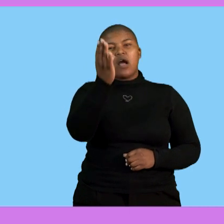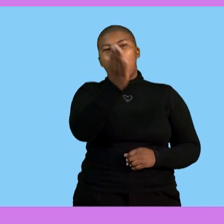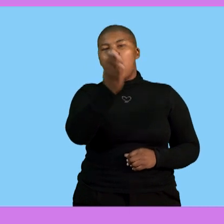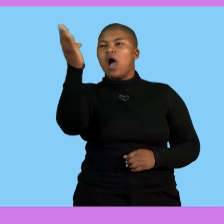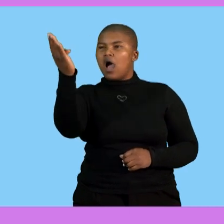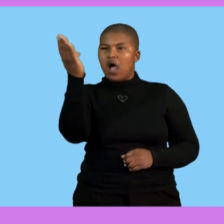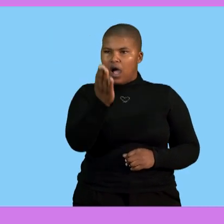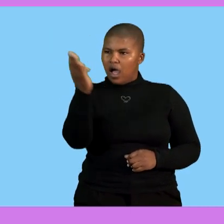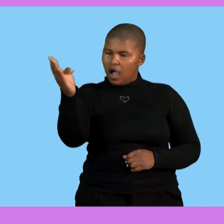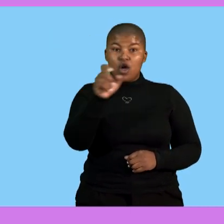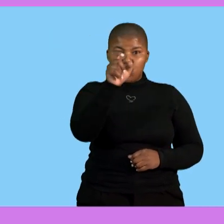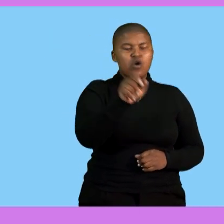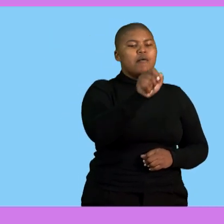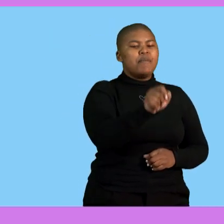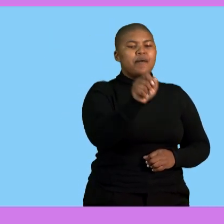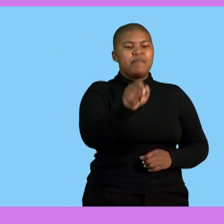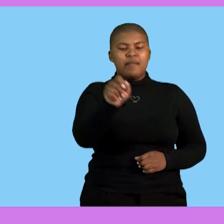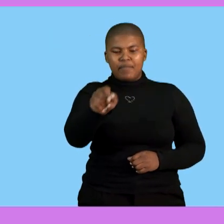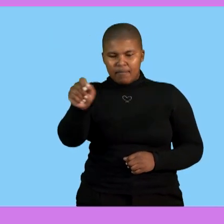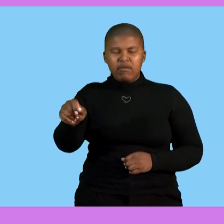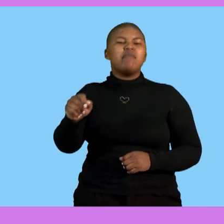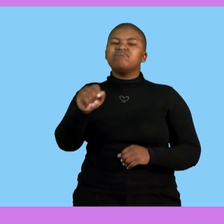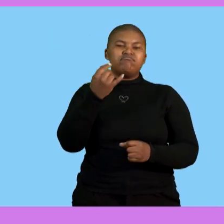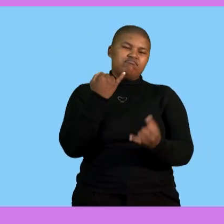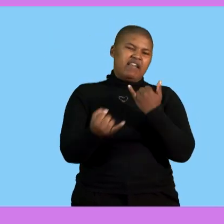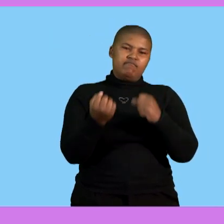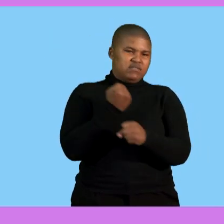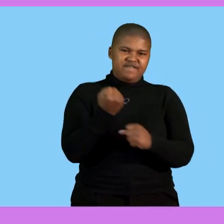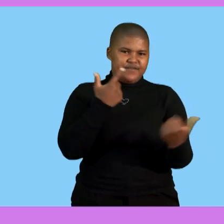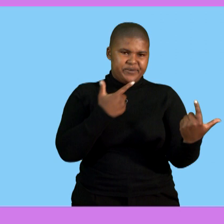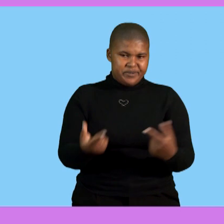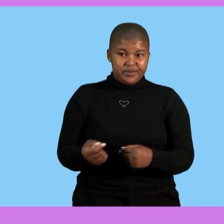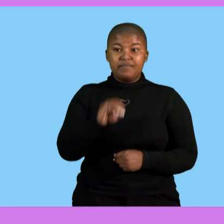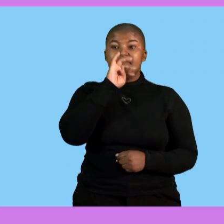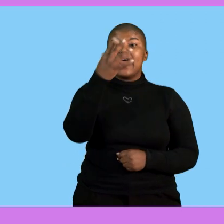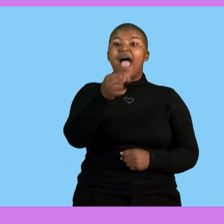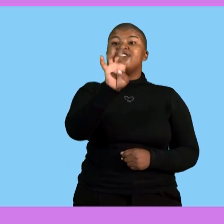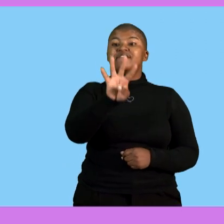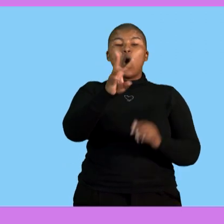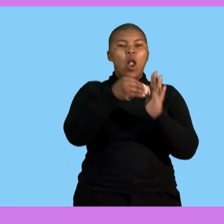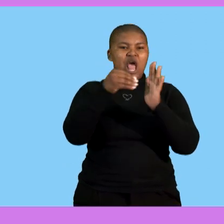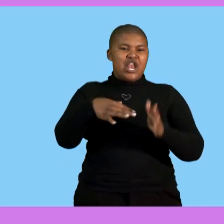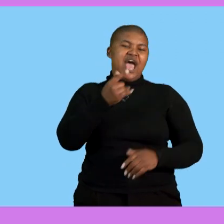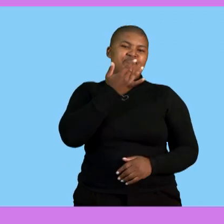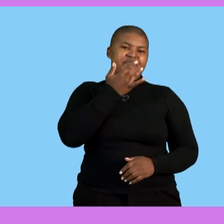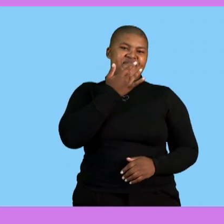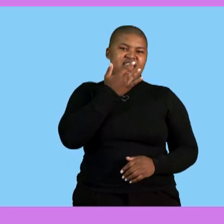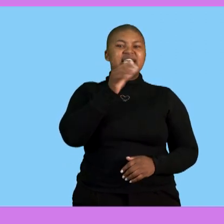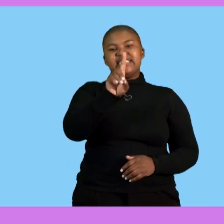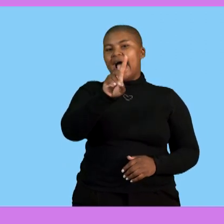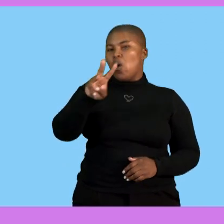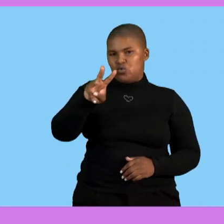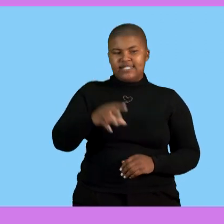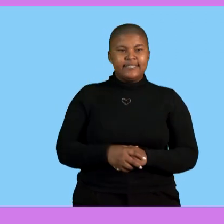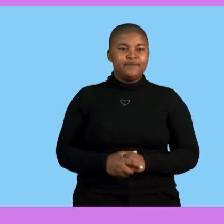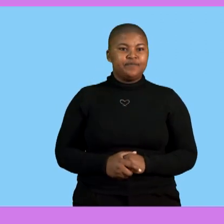recording them down so that you minimize mistakes. So we have four learners who would prefer duck wood. Then we